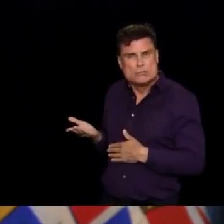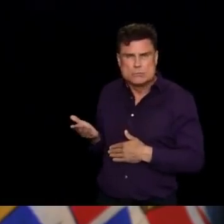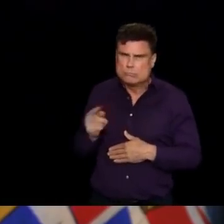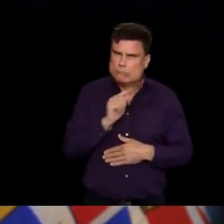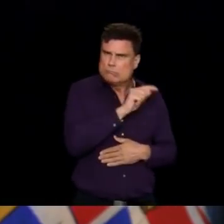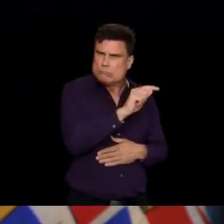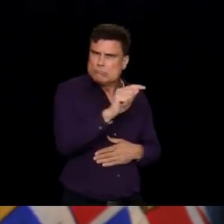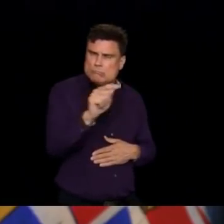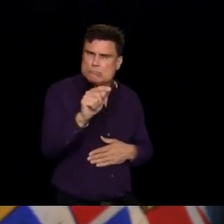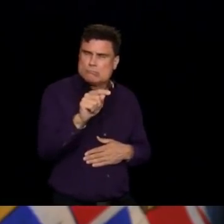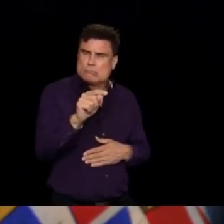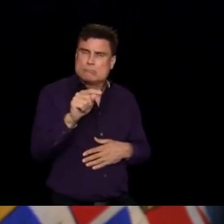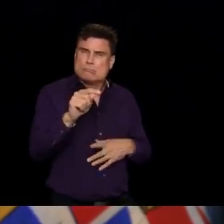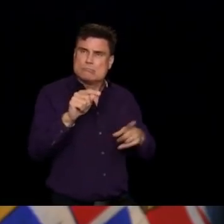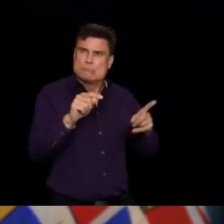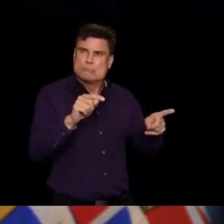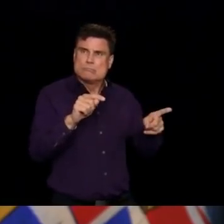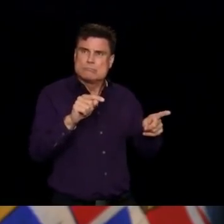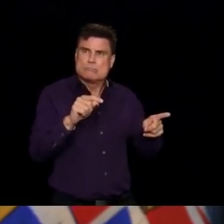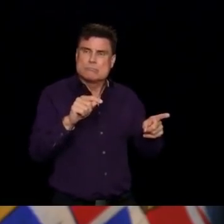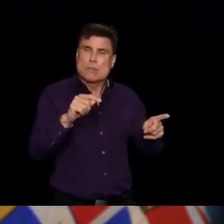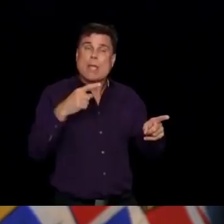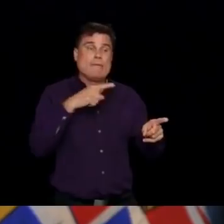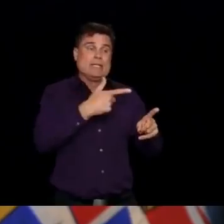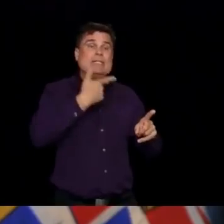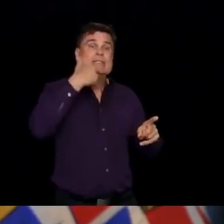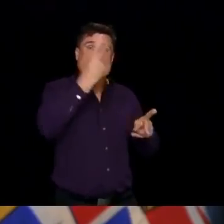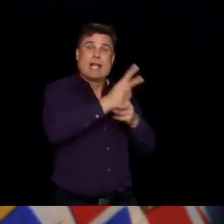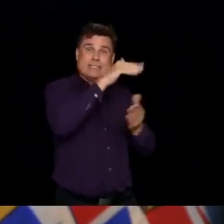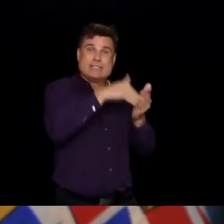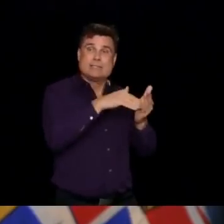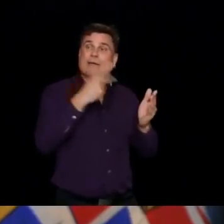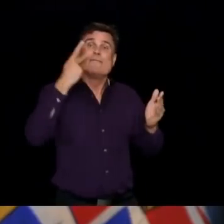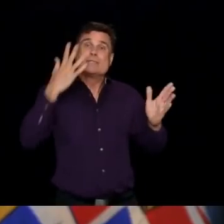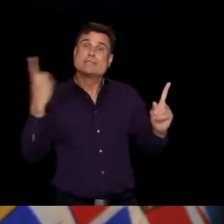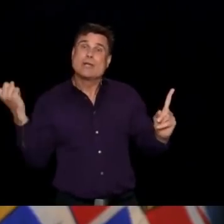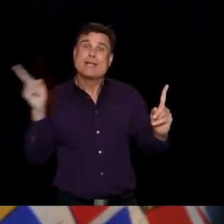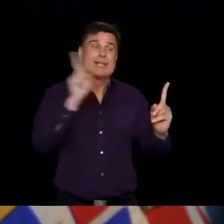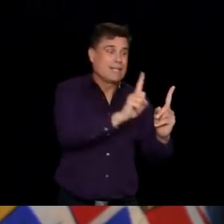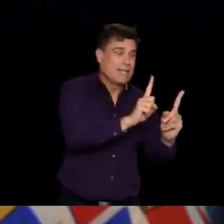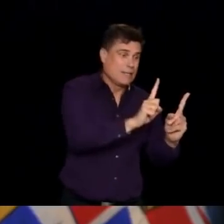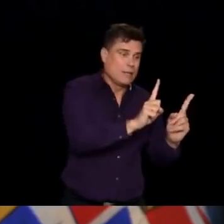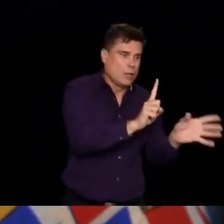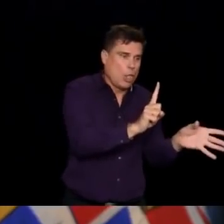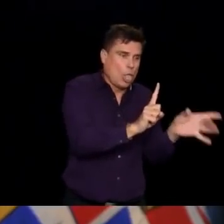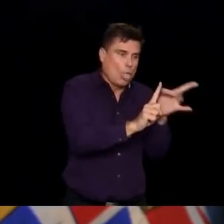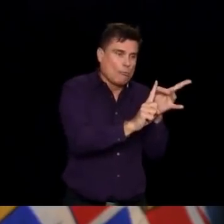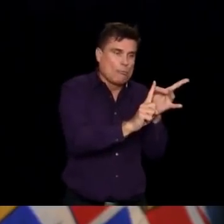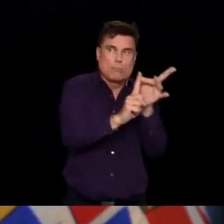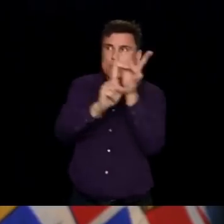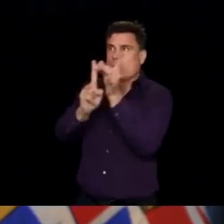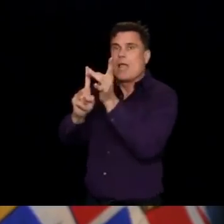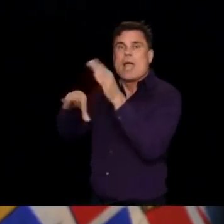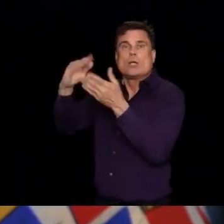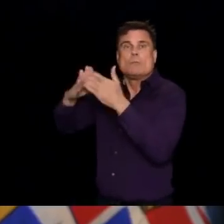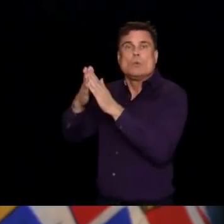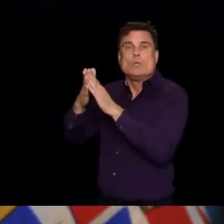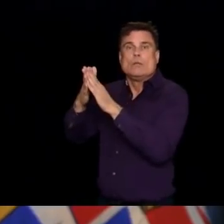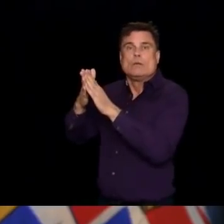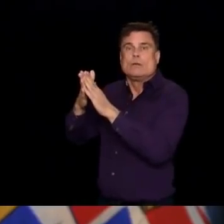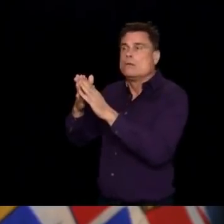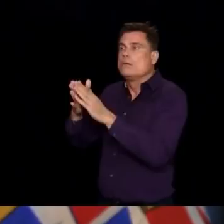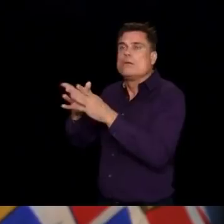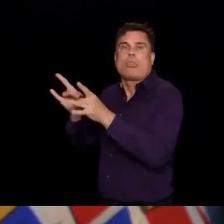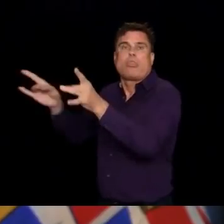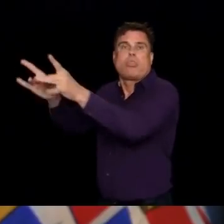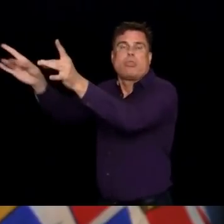potential for people to die, and we've seen that in all of these goes dramatically up. I think the good news is, is that we